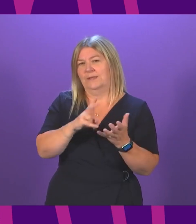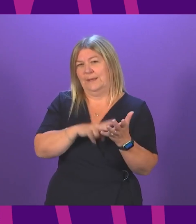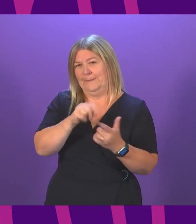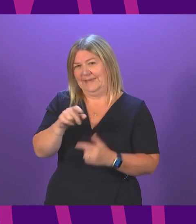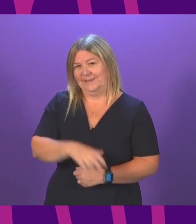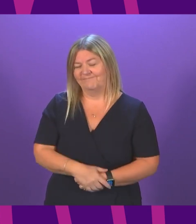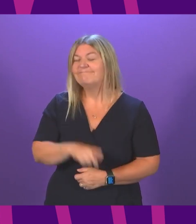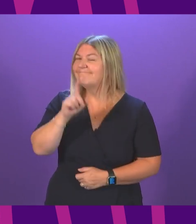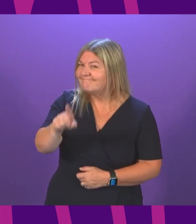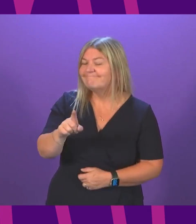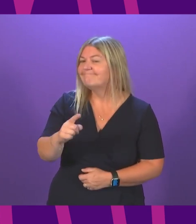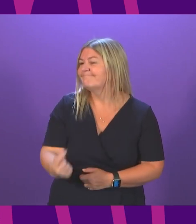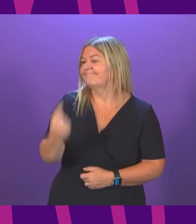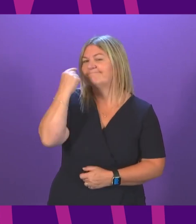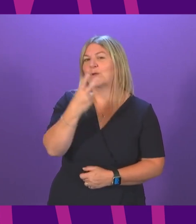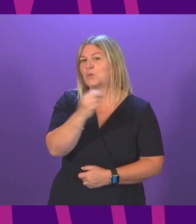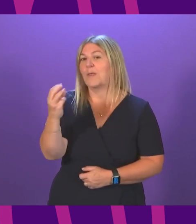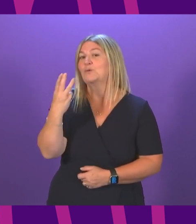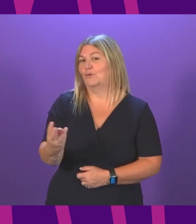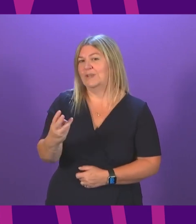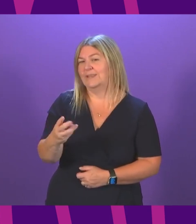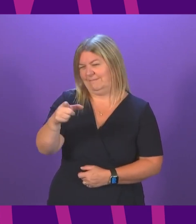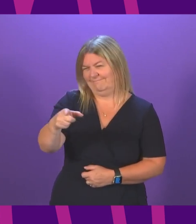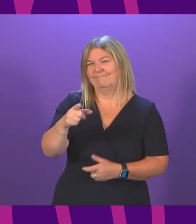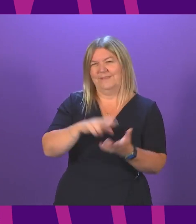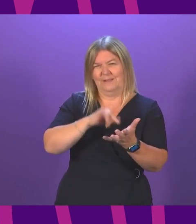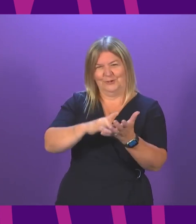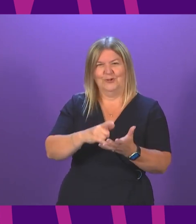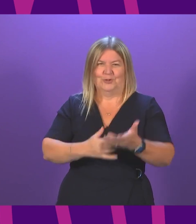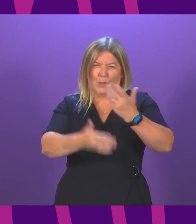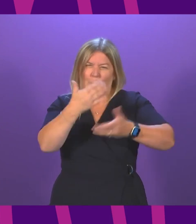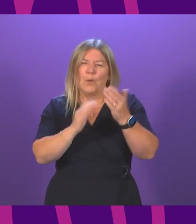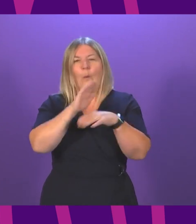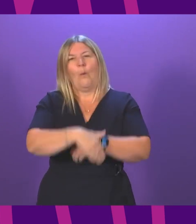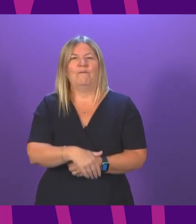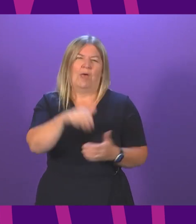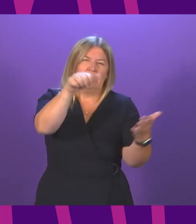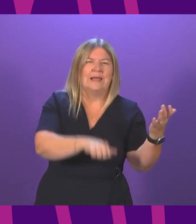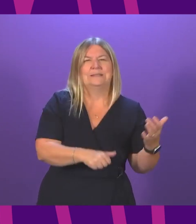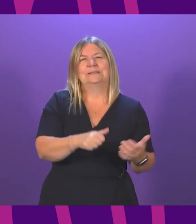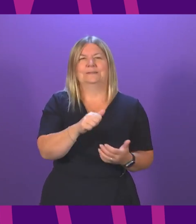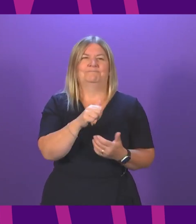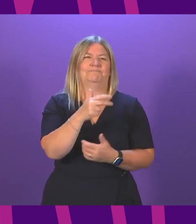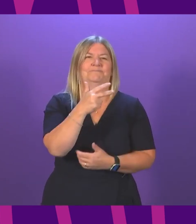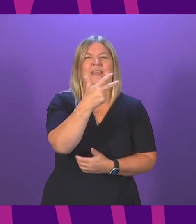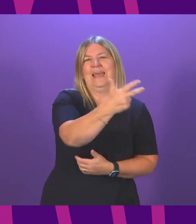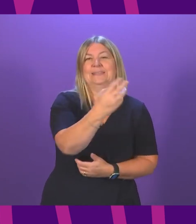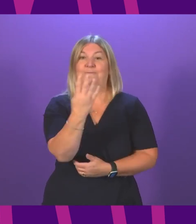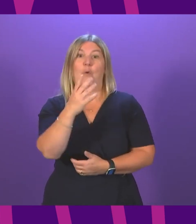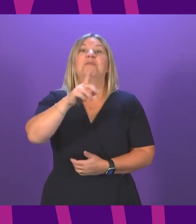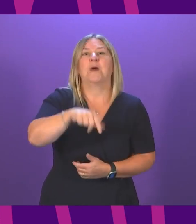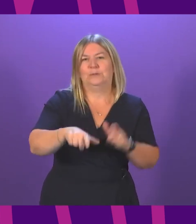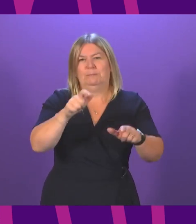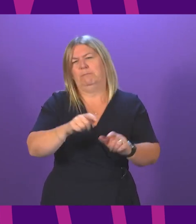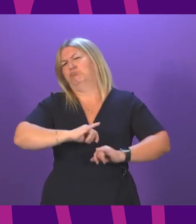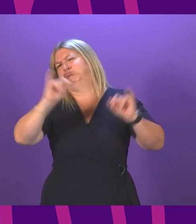in 2003, Nicola Sturgeon was seeing a list of over 84,000 people was a humiliation. What we are talking about